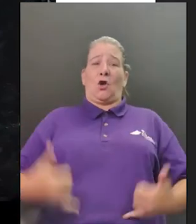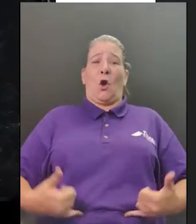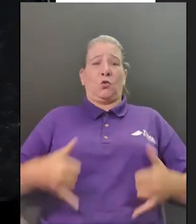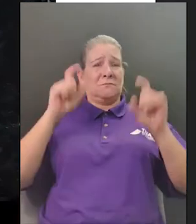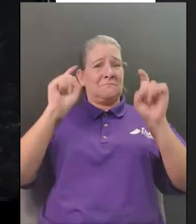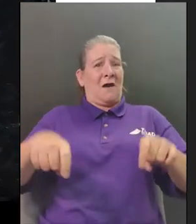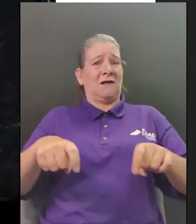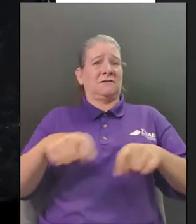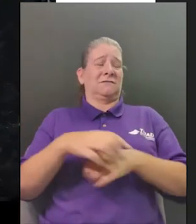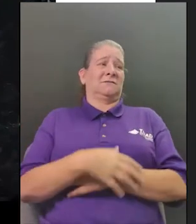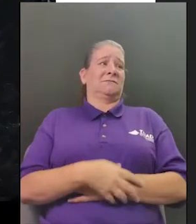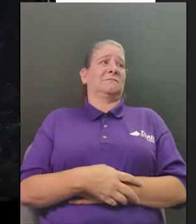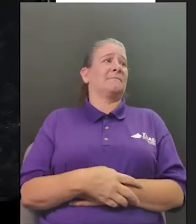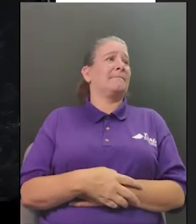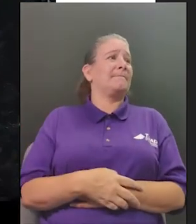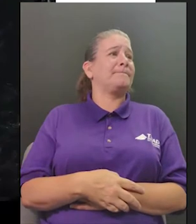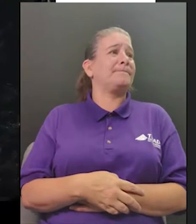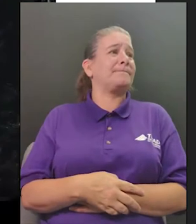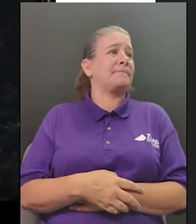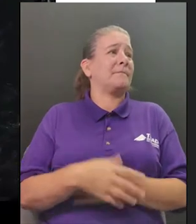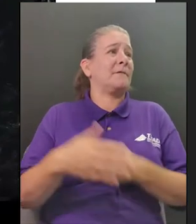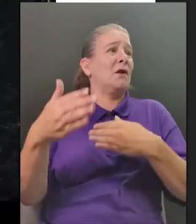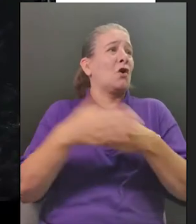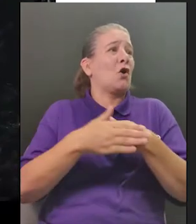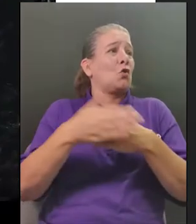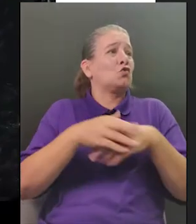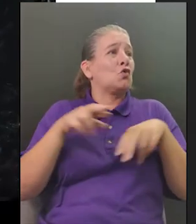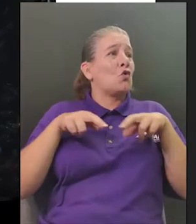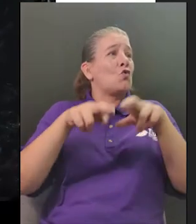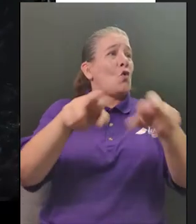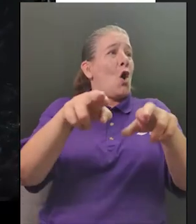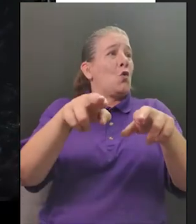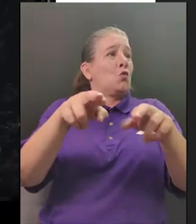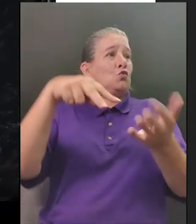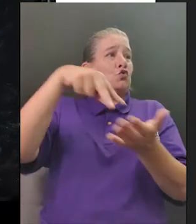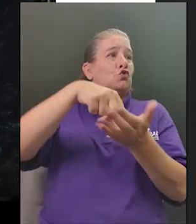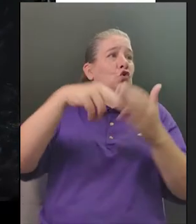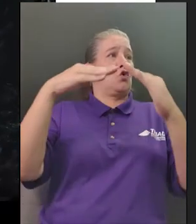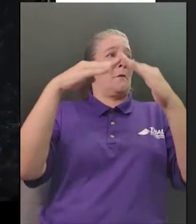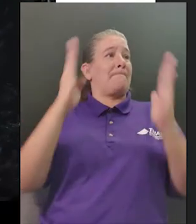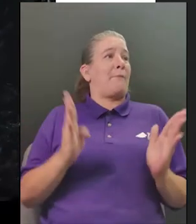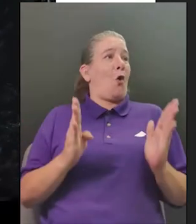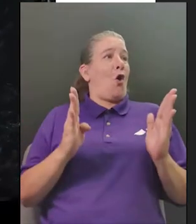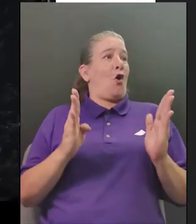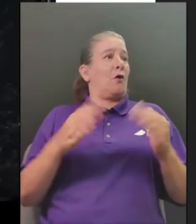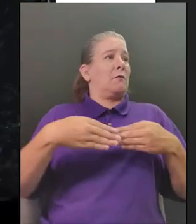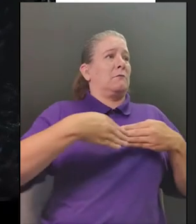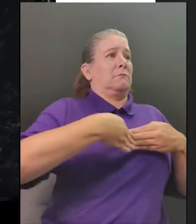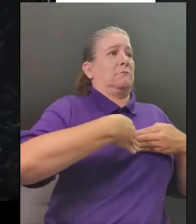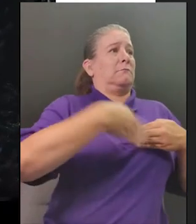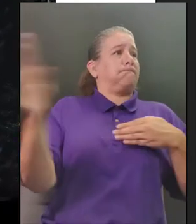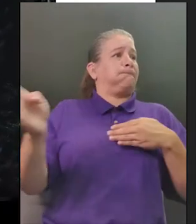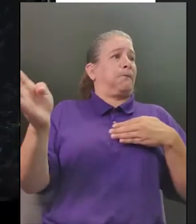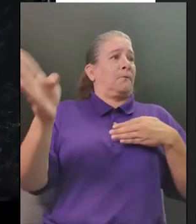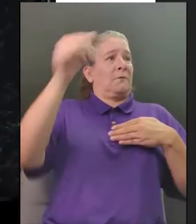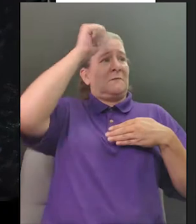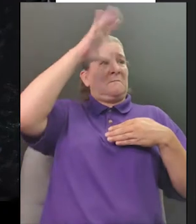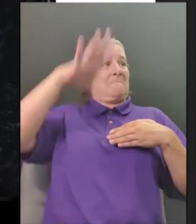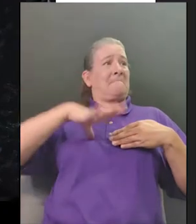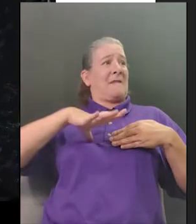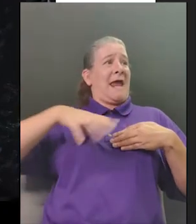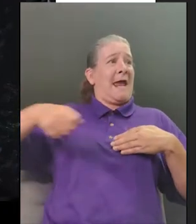close to the road stood a barn the door abruptly opened and a man carrying a lantern and a pail walked out